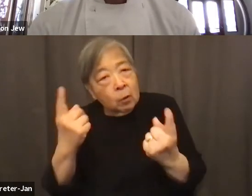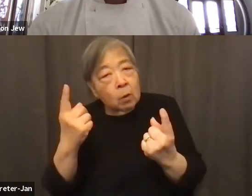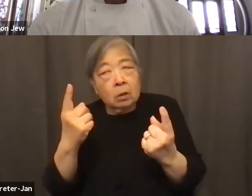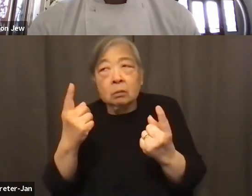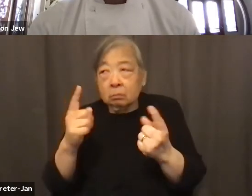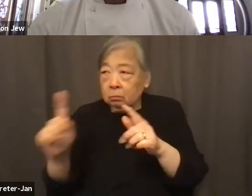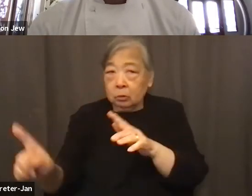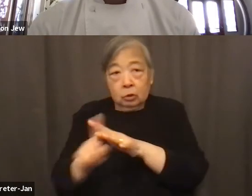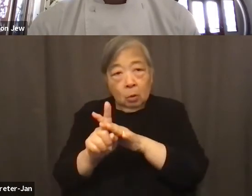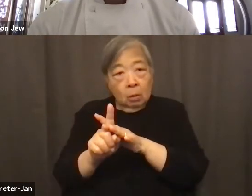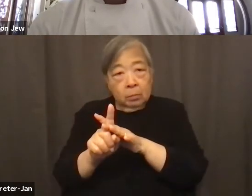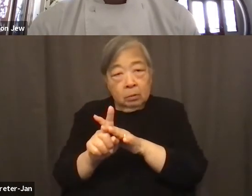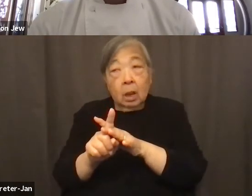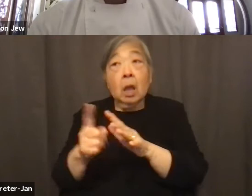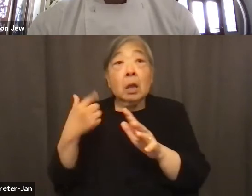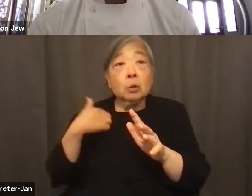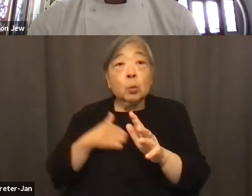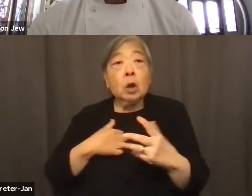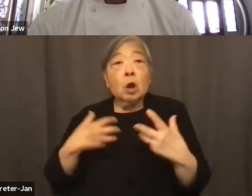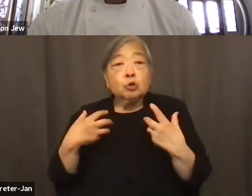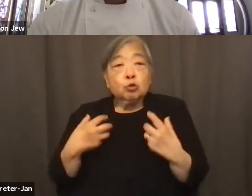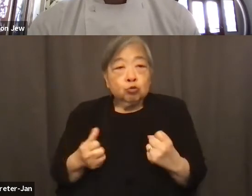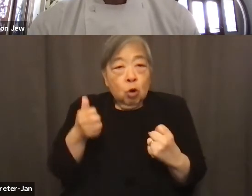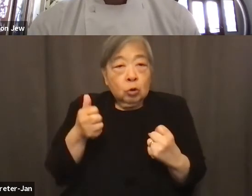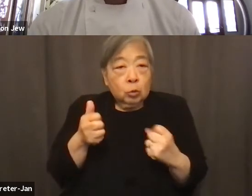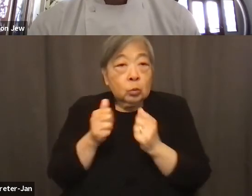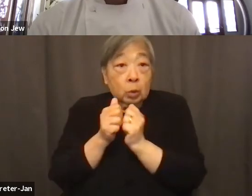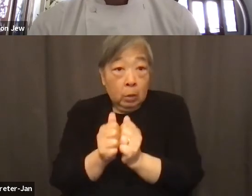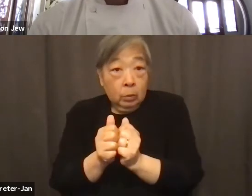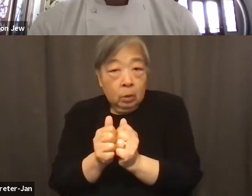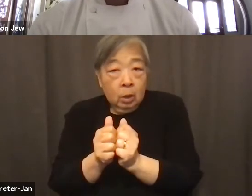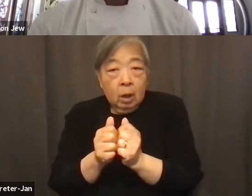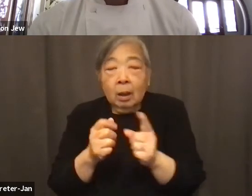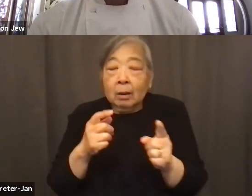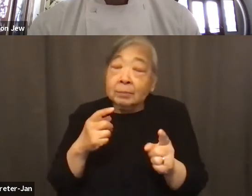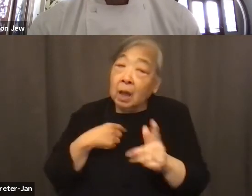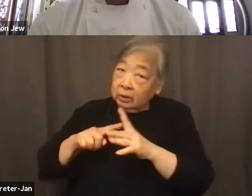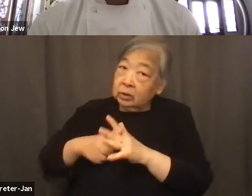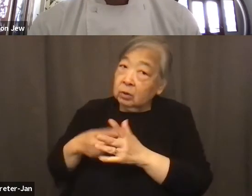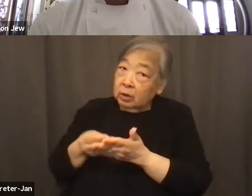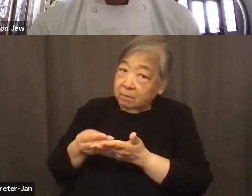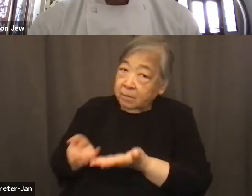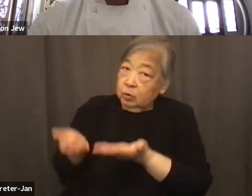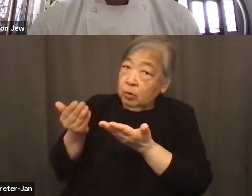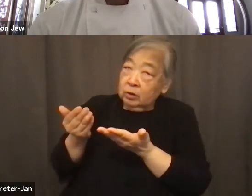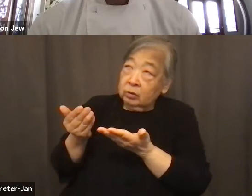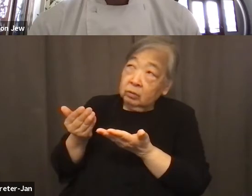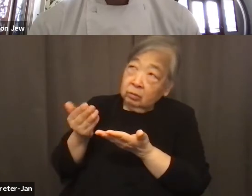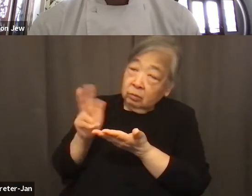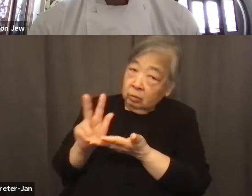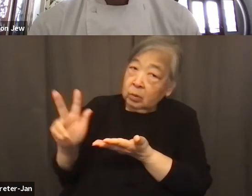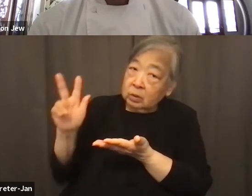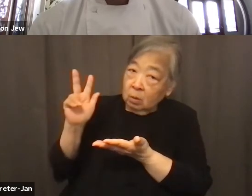up and we are stronger together. And I started a fundraiser about three weeks ago